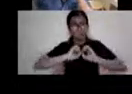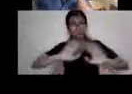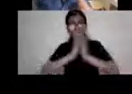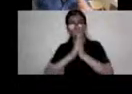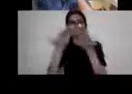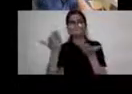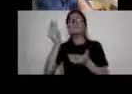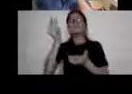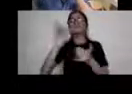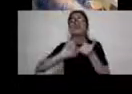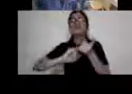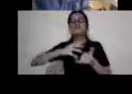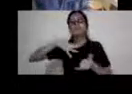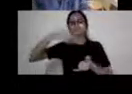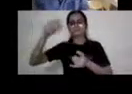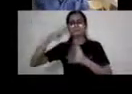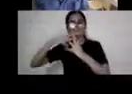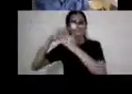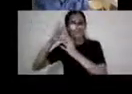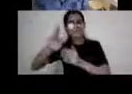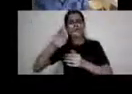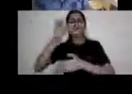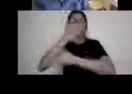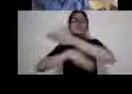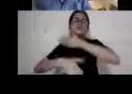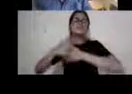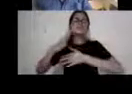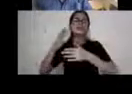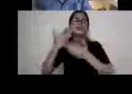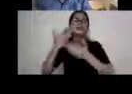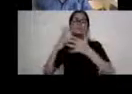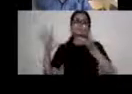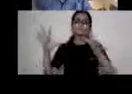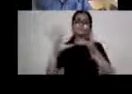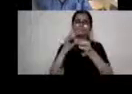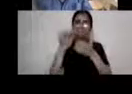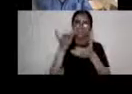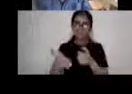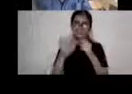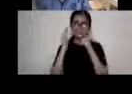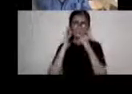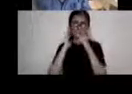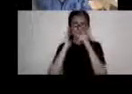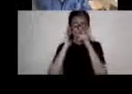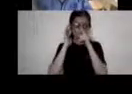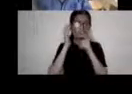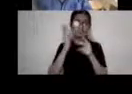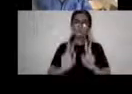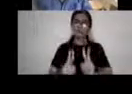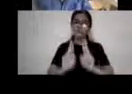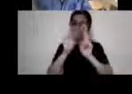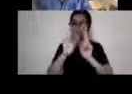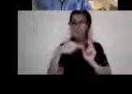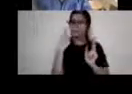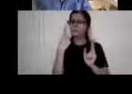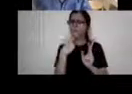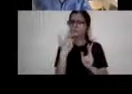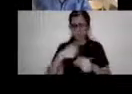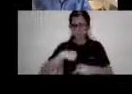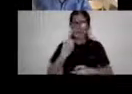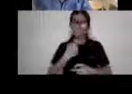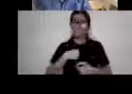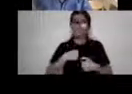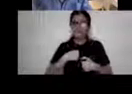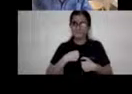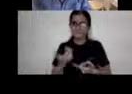United States that uses the word disability studies. Um, it was edited by myself and by